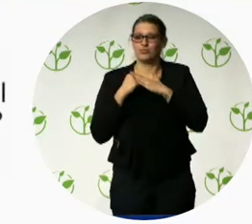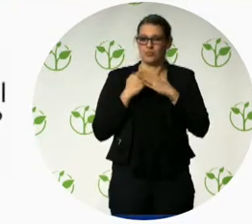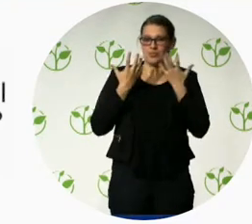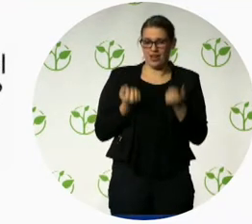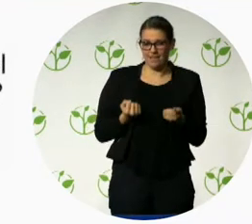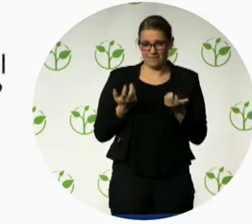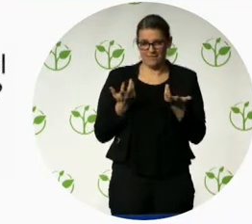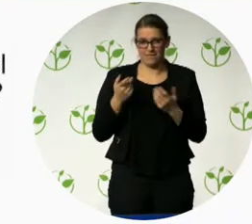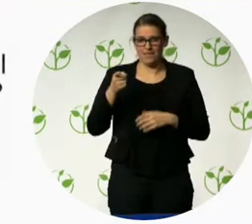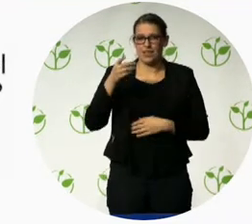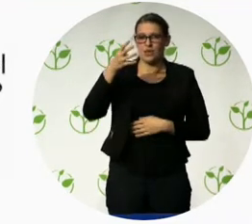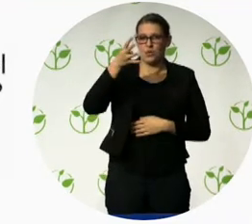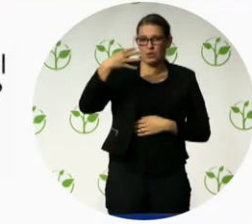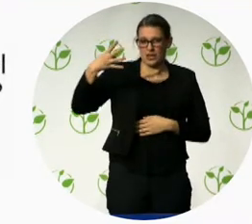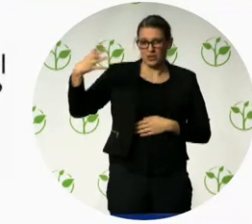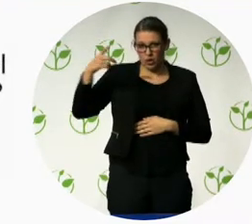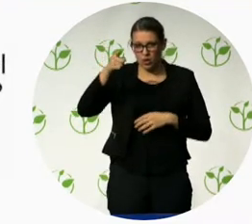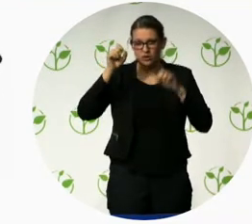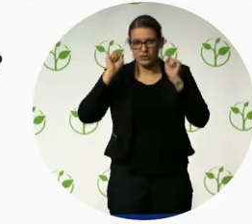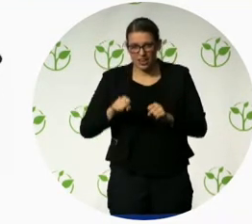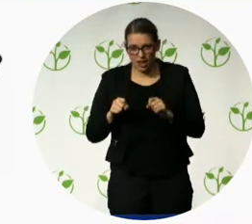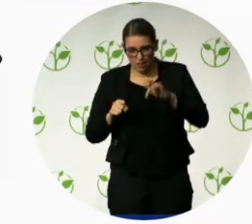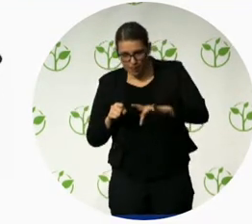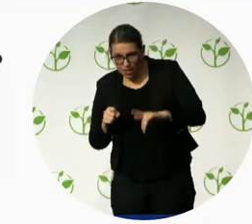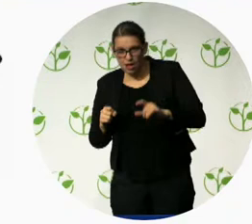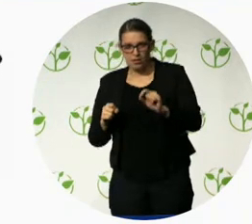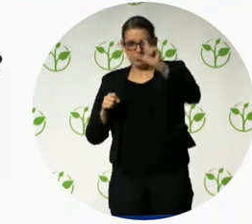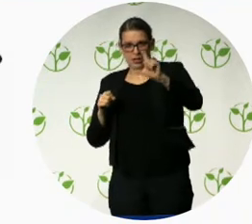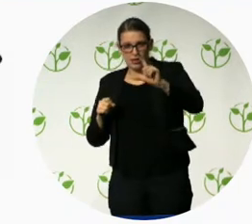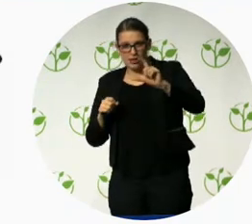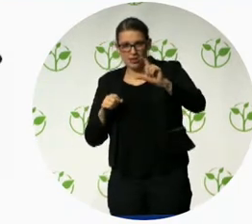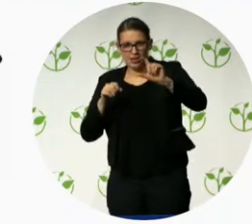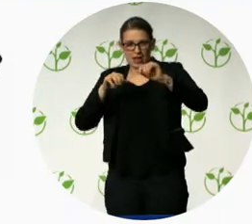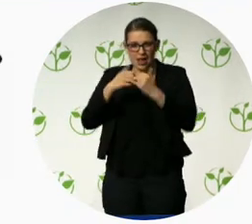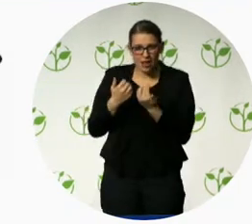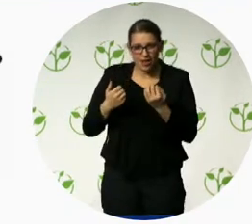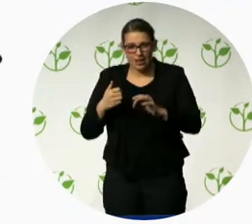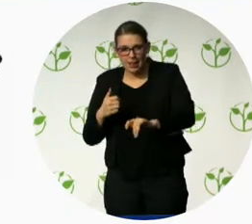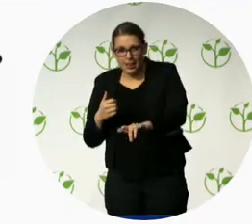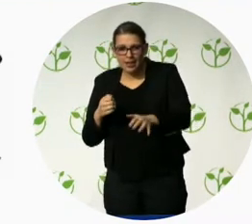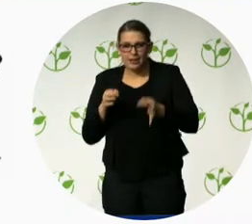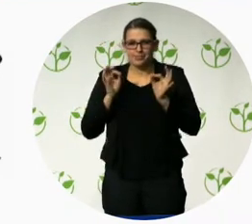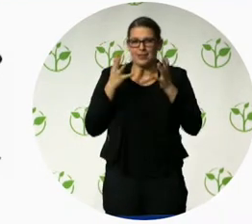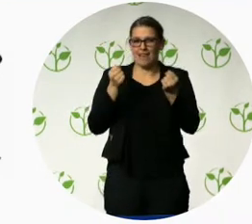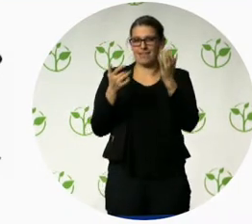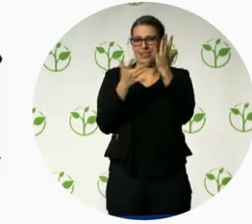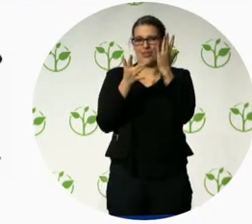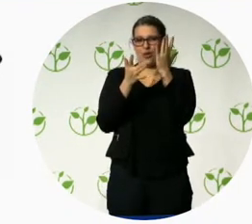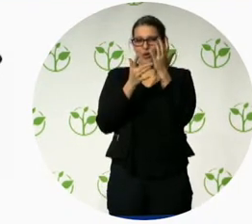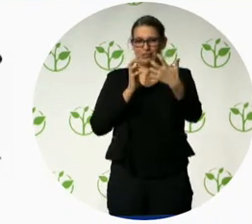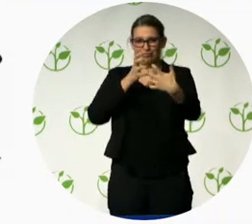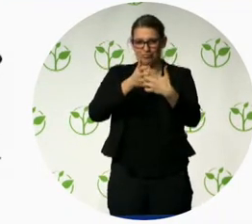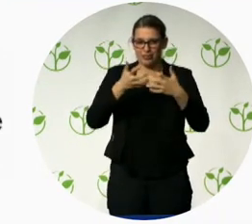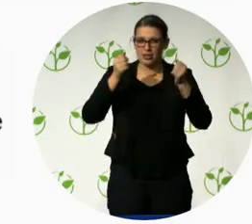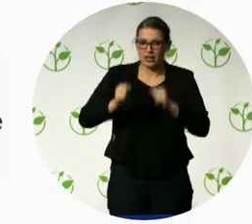Everybody has been able to type one-handed since 1995, since Windows 95. But even when I go to specialist conferences, a